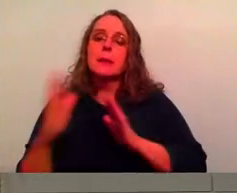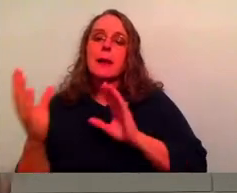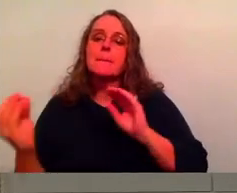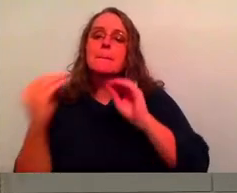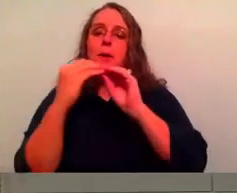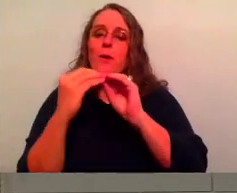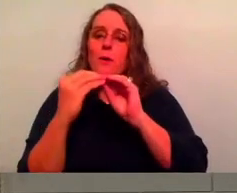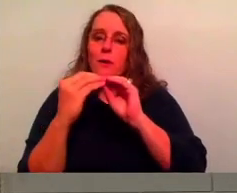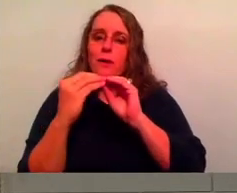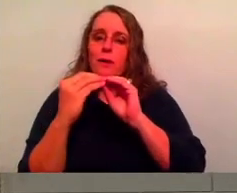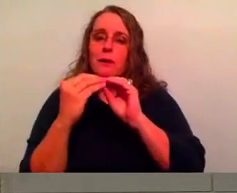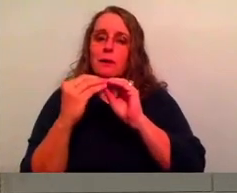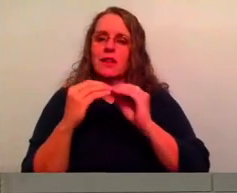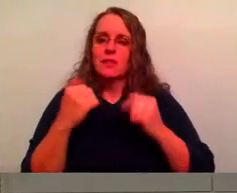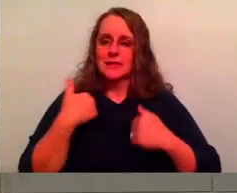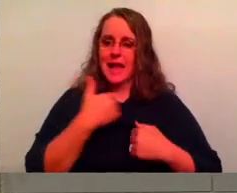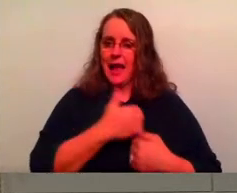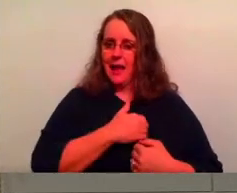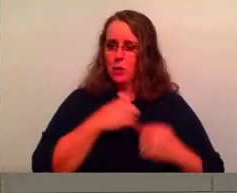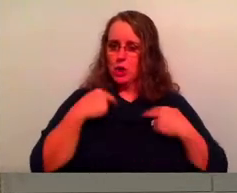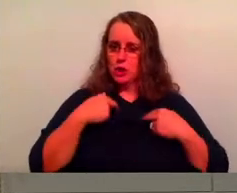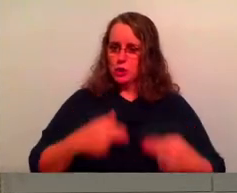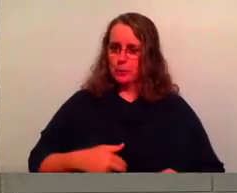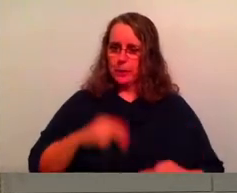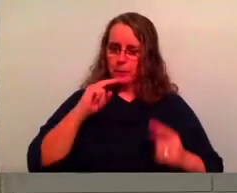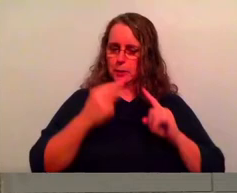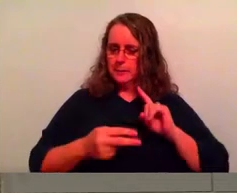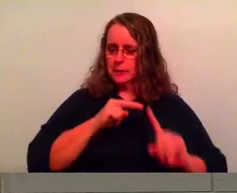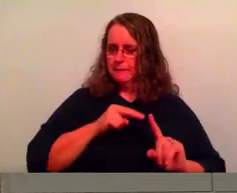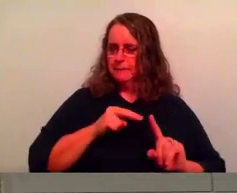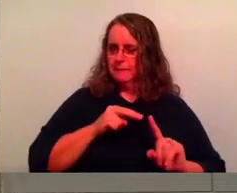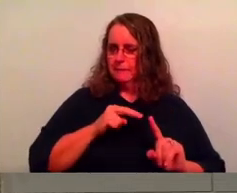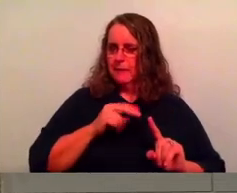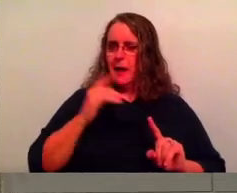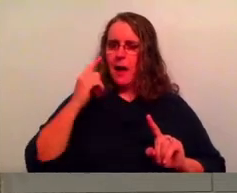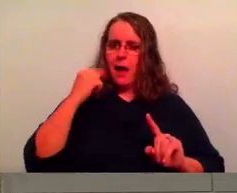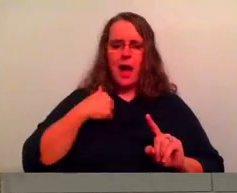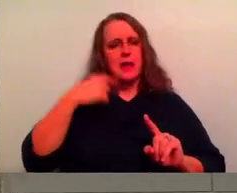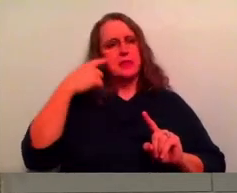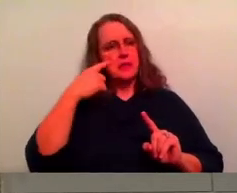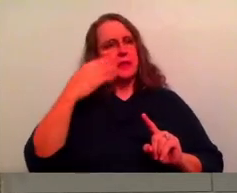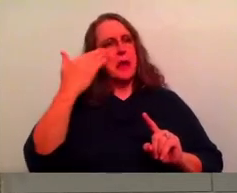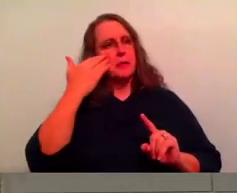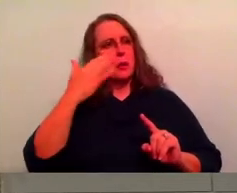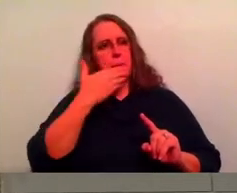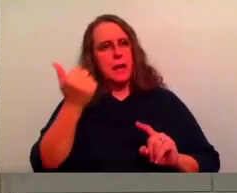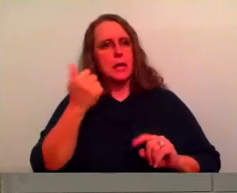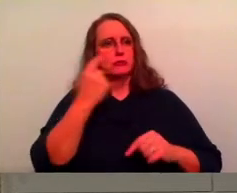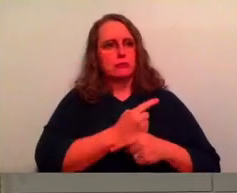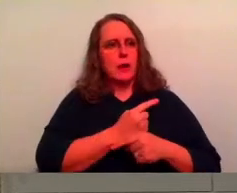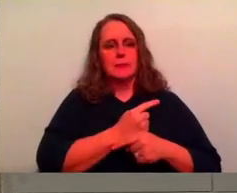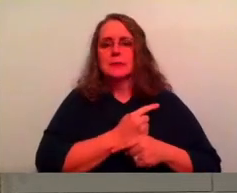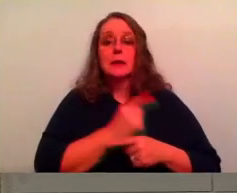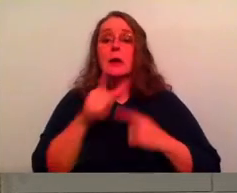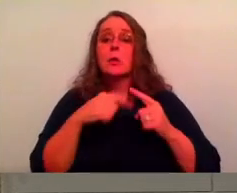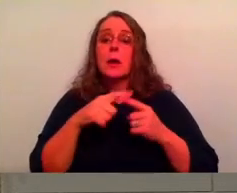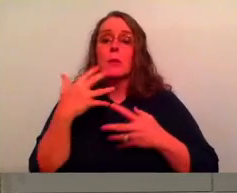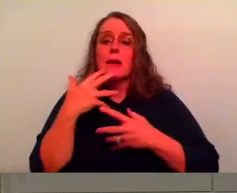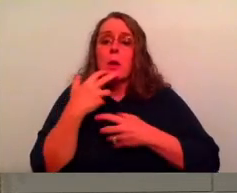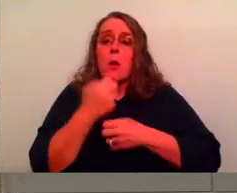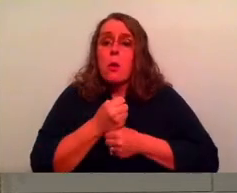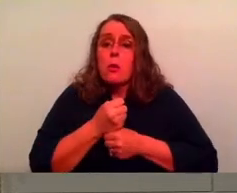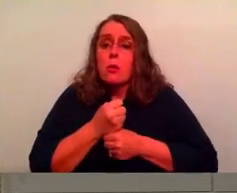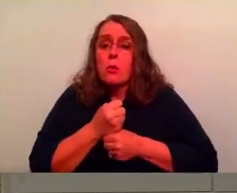perspective, our own perspective of thinking we know what's best. We know what's right. And so when we cling, uh, we're limiting ourselves,